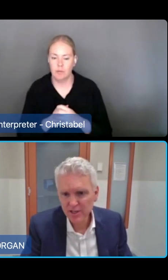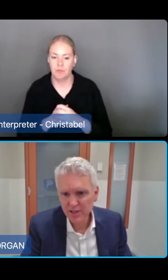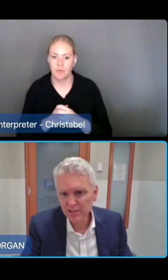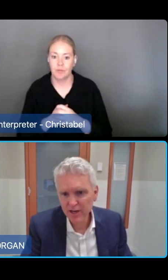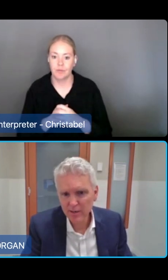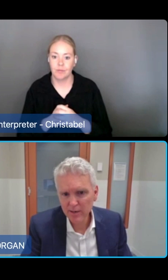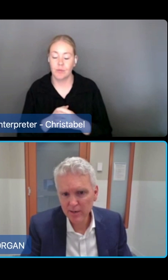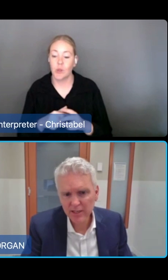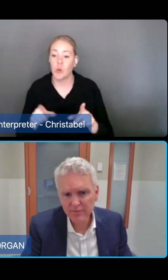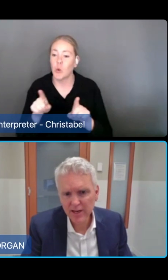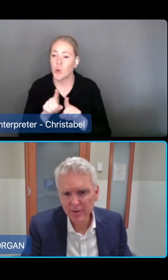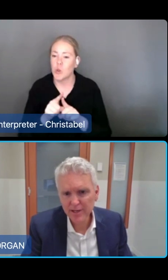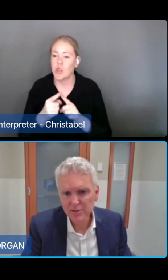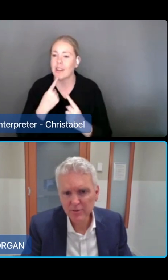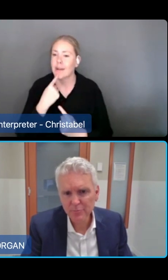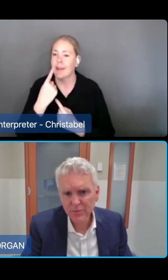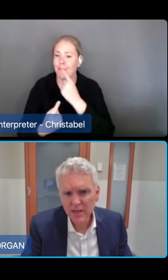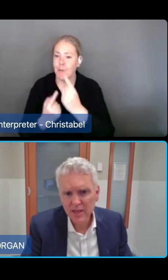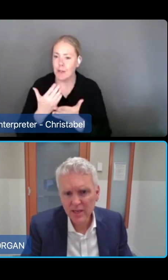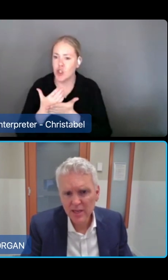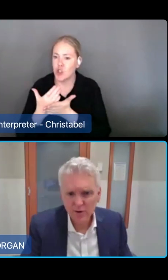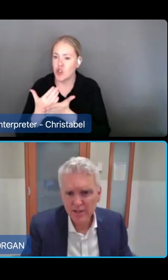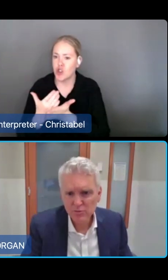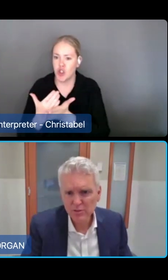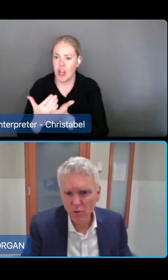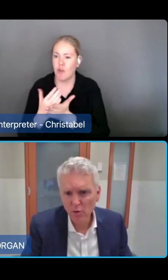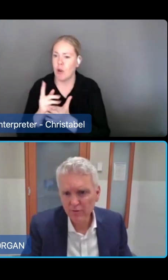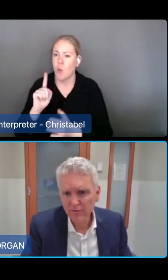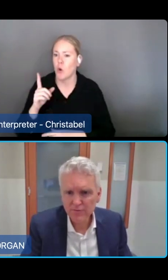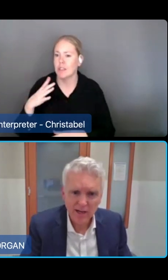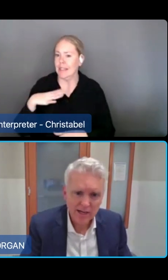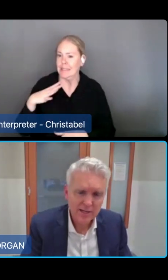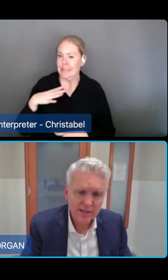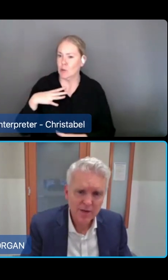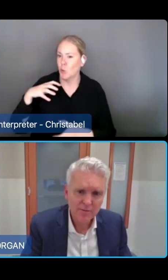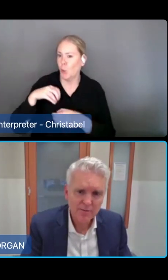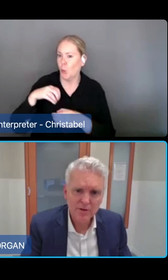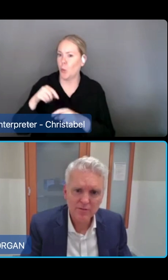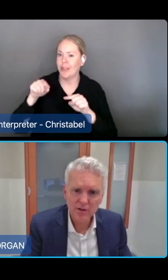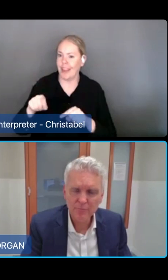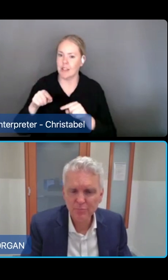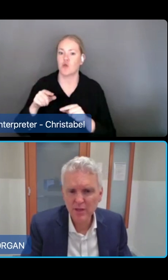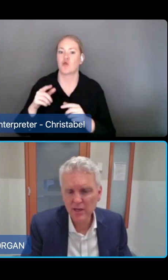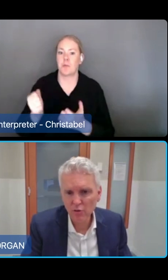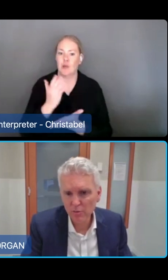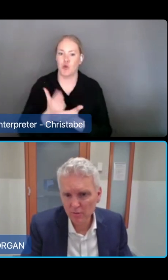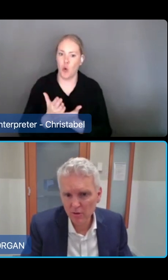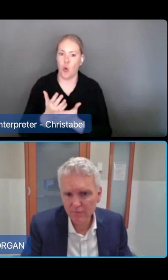arrangements are needed to enable effective care management. So providers were supportive of some care management for